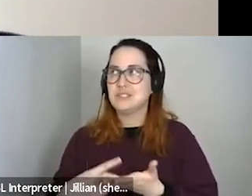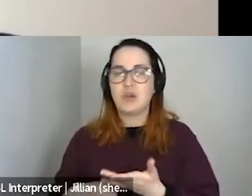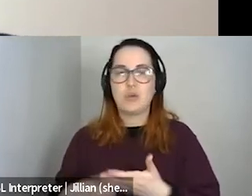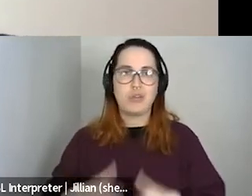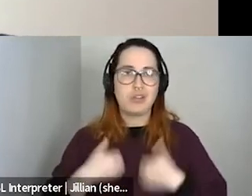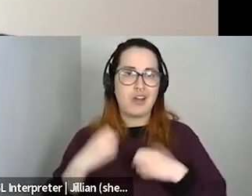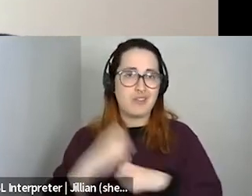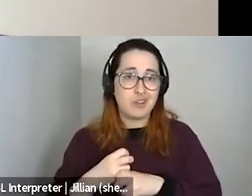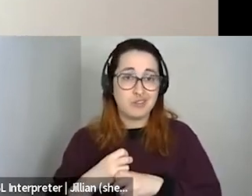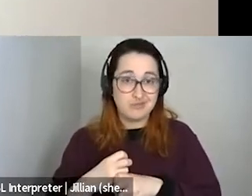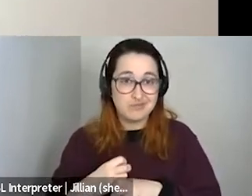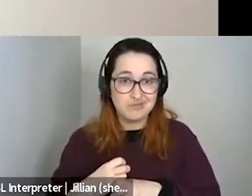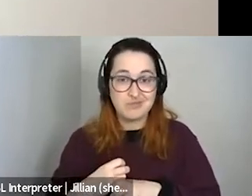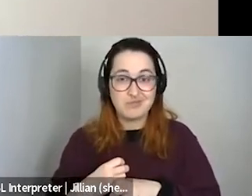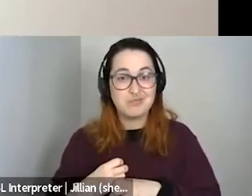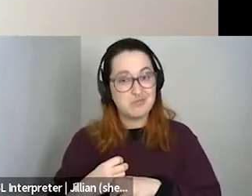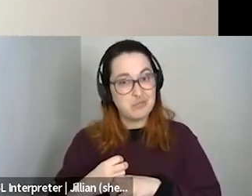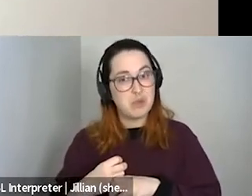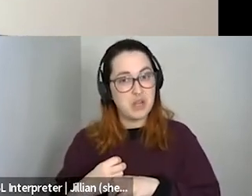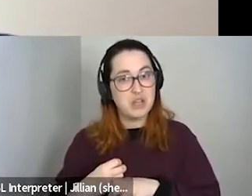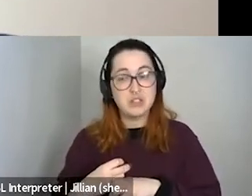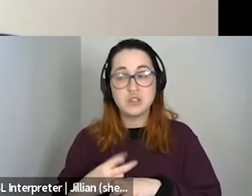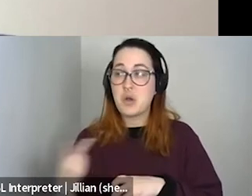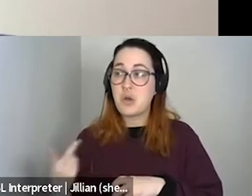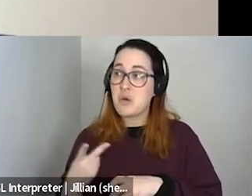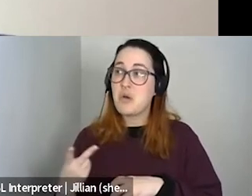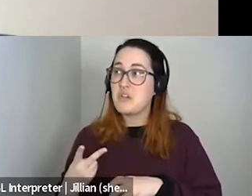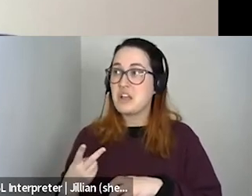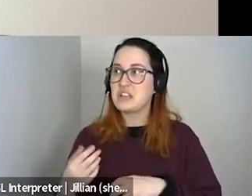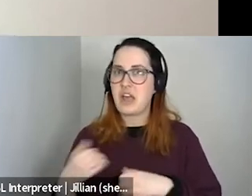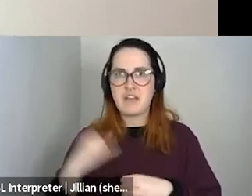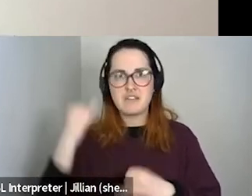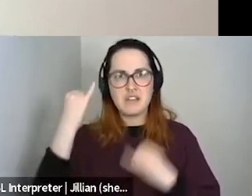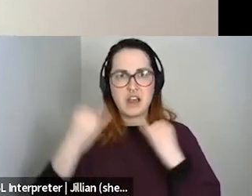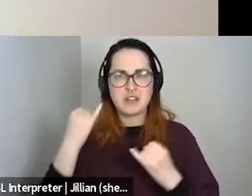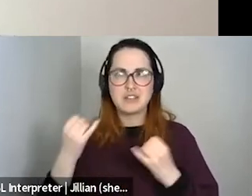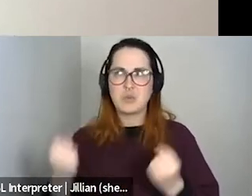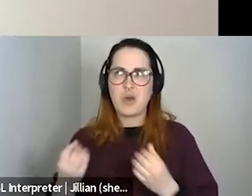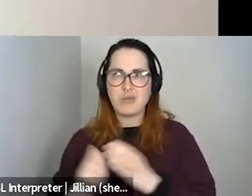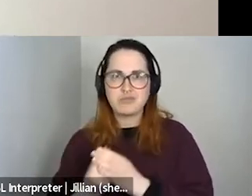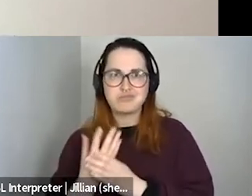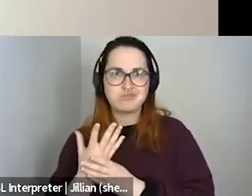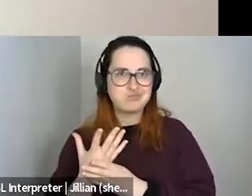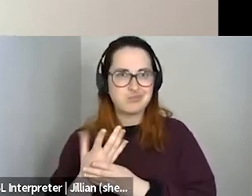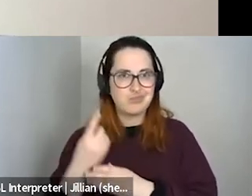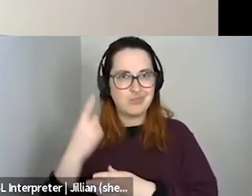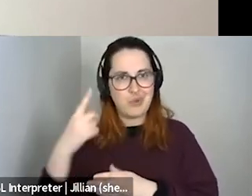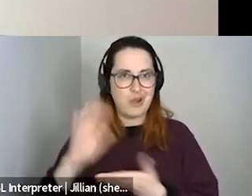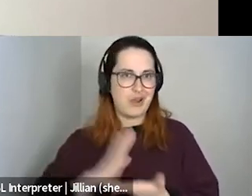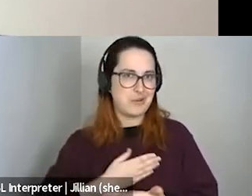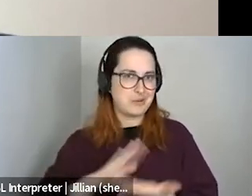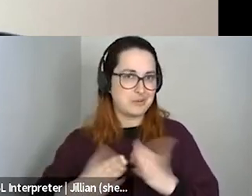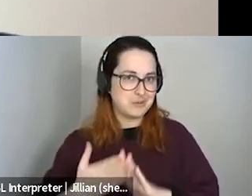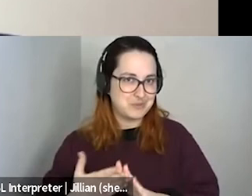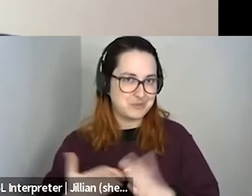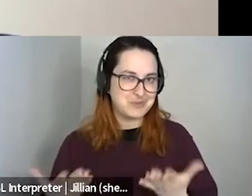And, you know, out of that, we've kind of started to plant some seeds and grow some ideas about some things we might, we might want to do in the community. Um, and